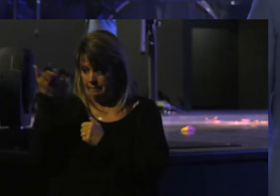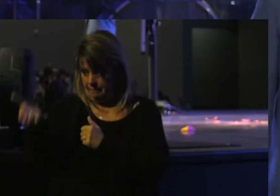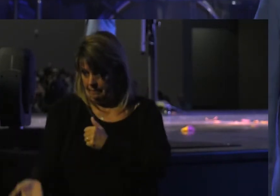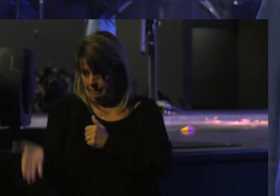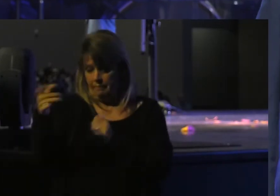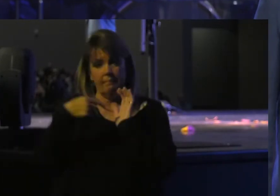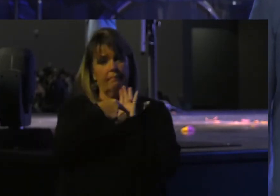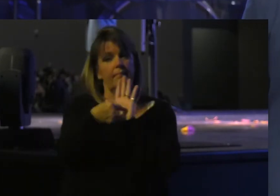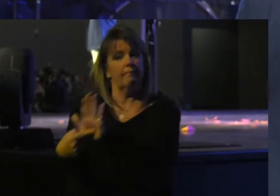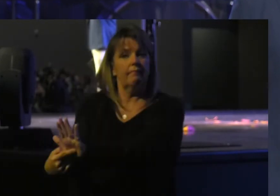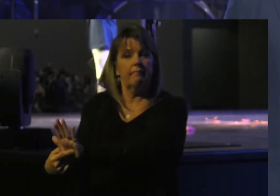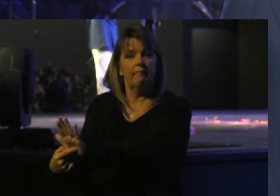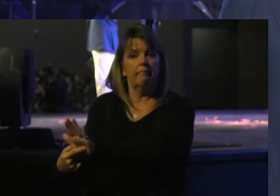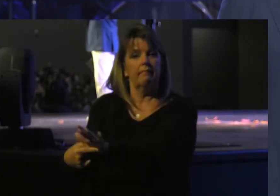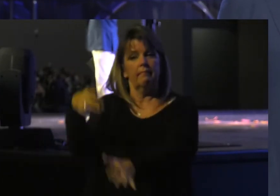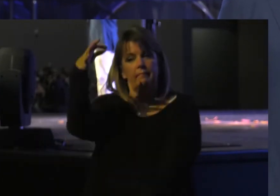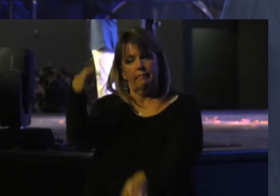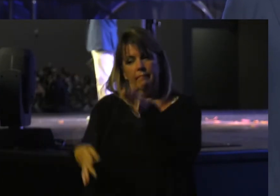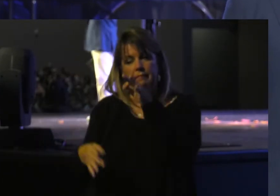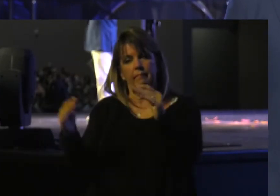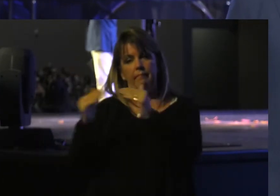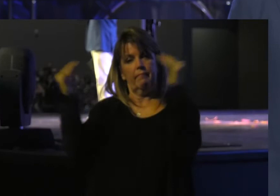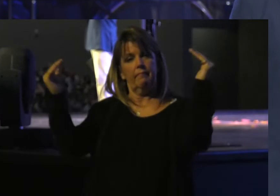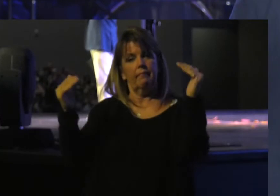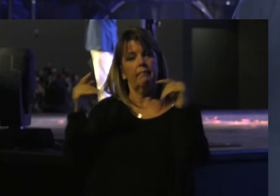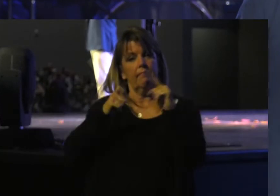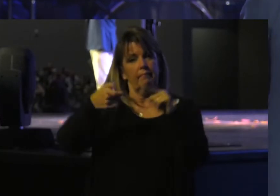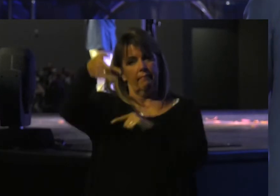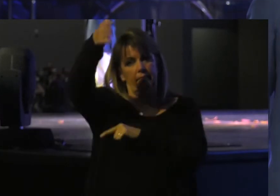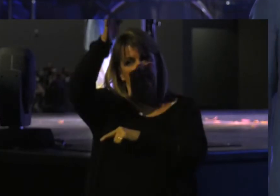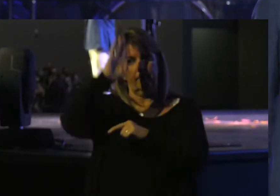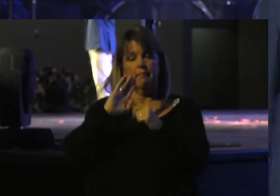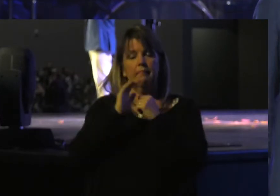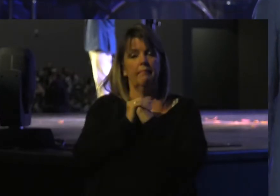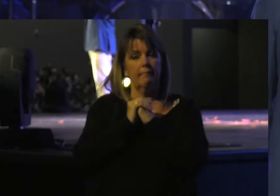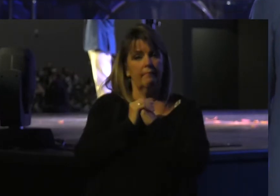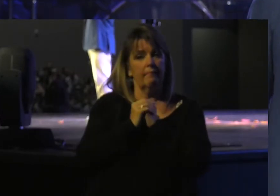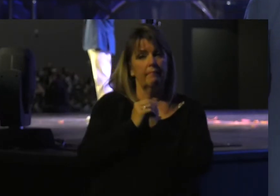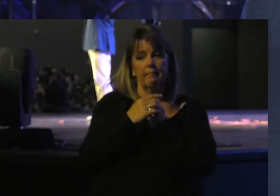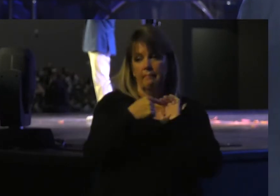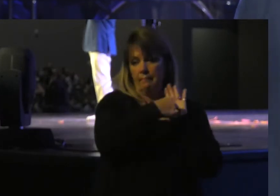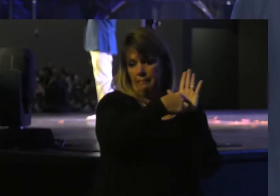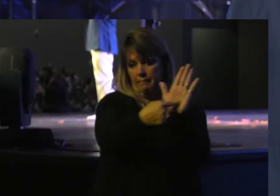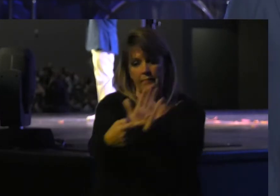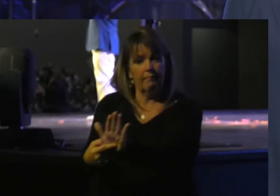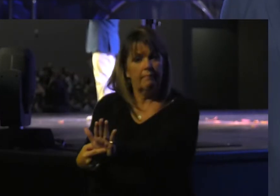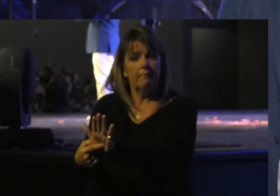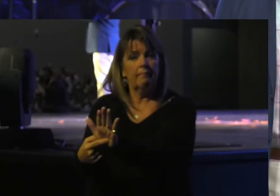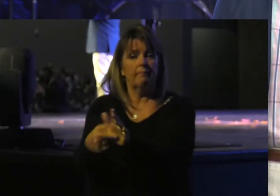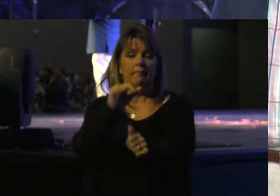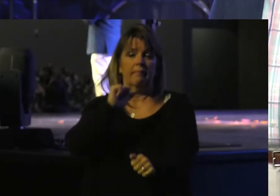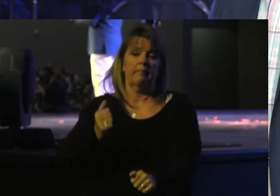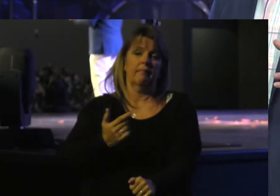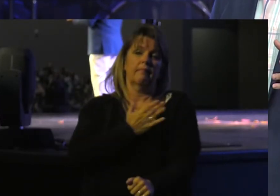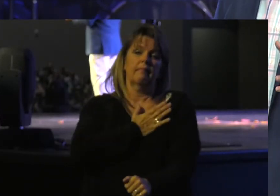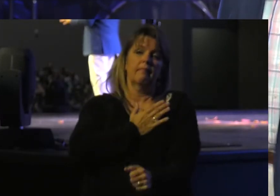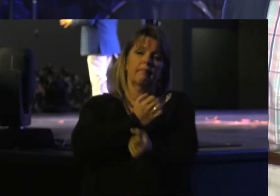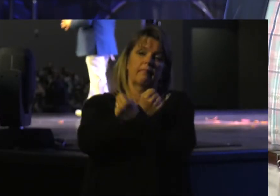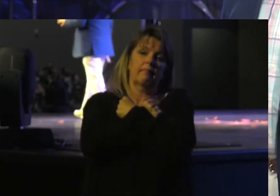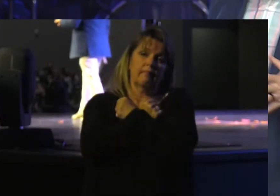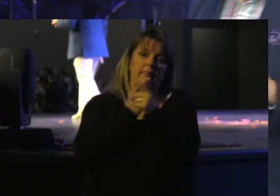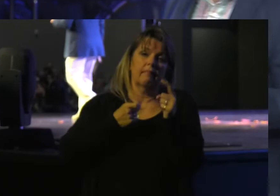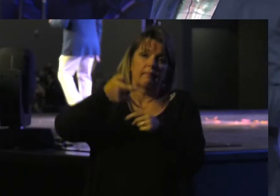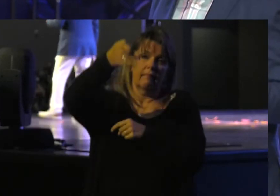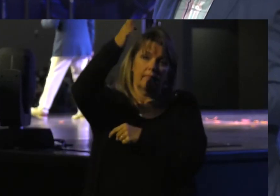Display Of the Judgment And justice Of God And it Is the Display Of the Grace And the Love Of God